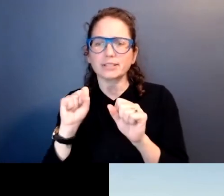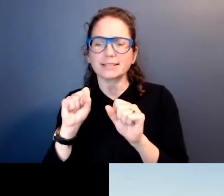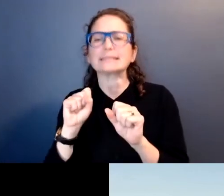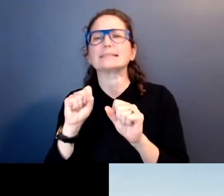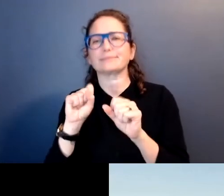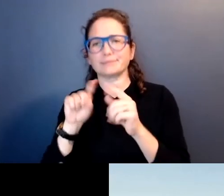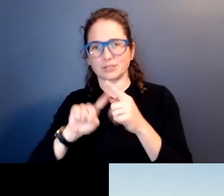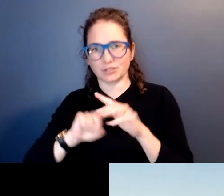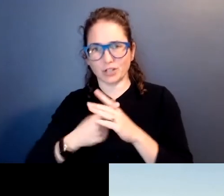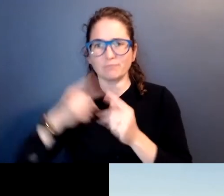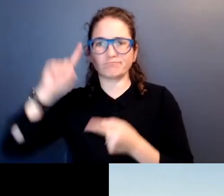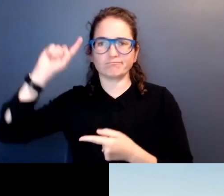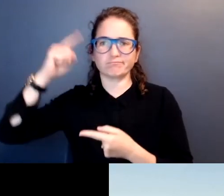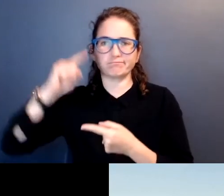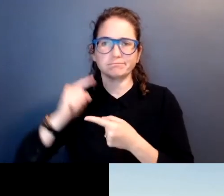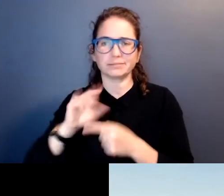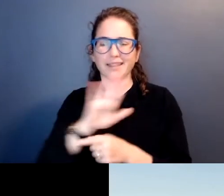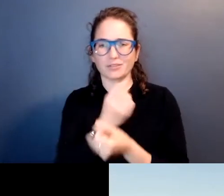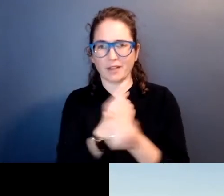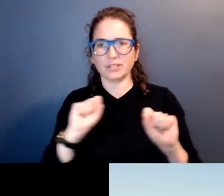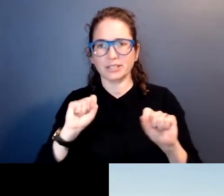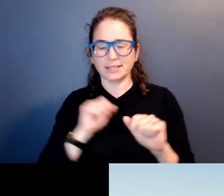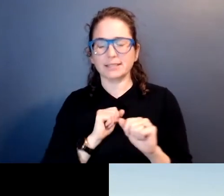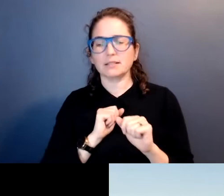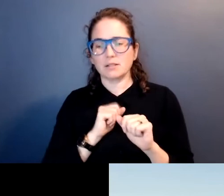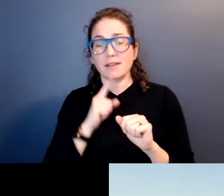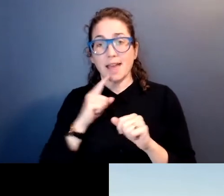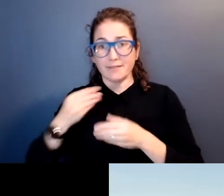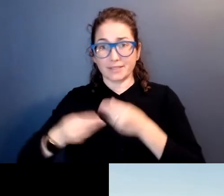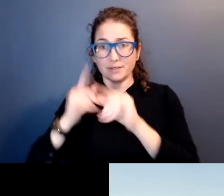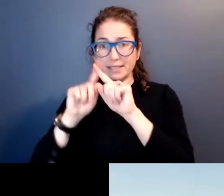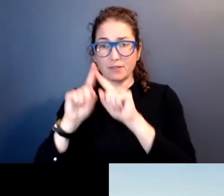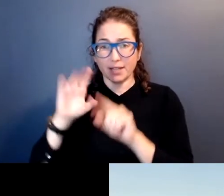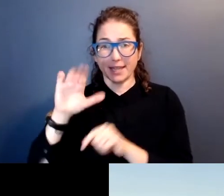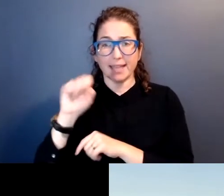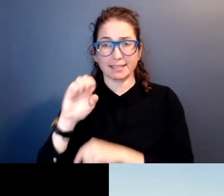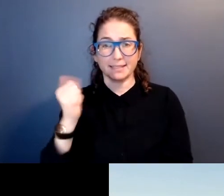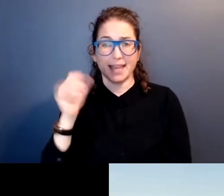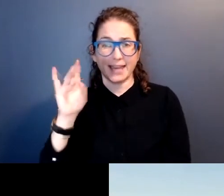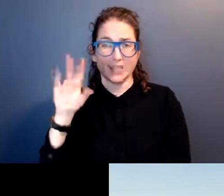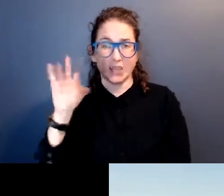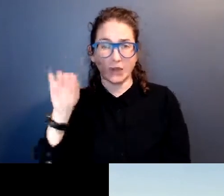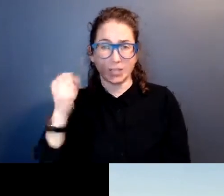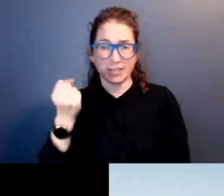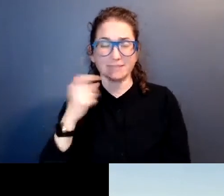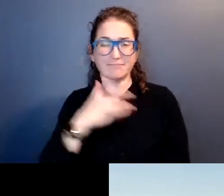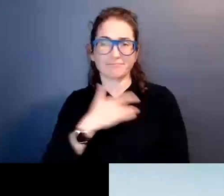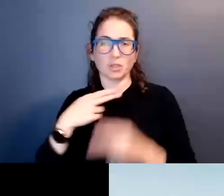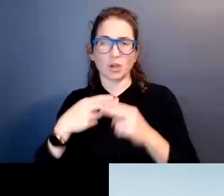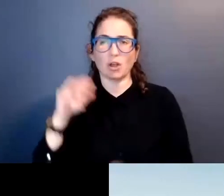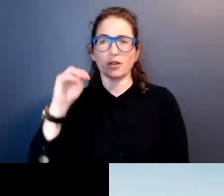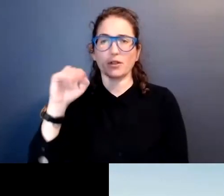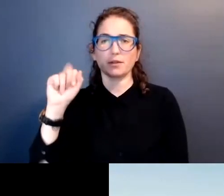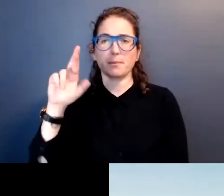diminishing that sovereignty. And there were a series of cases in the 1830s, often referred to as the Marshall